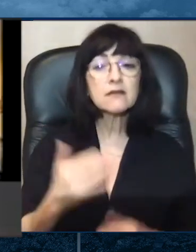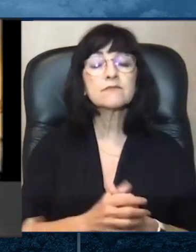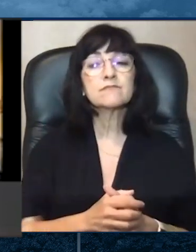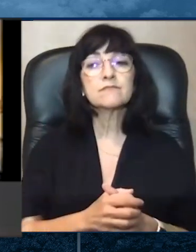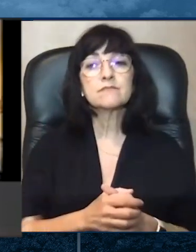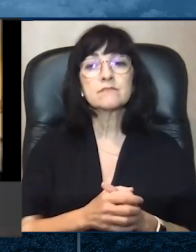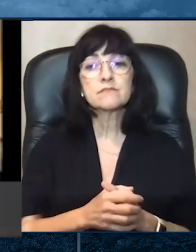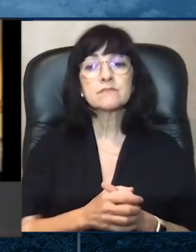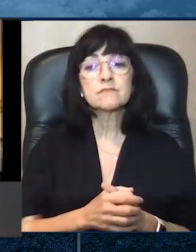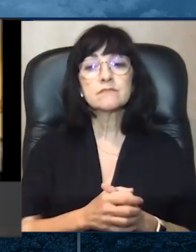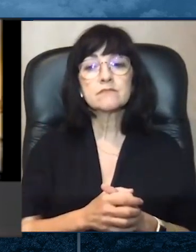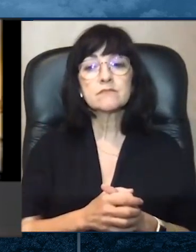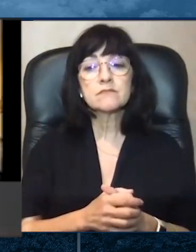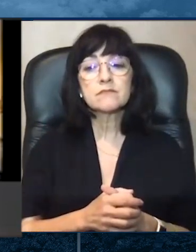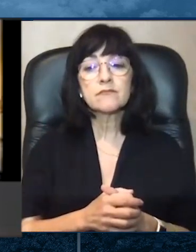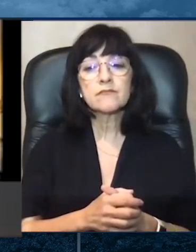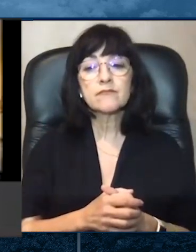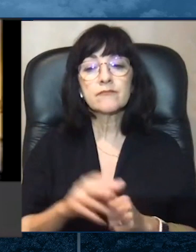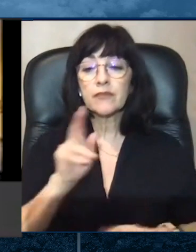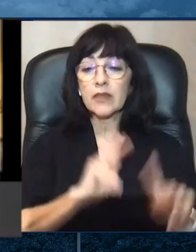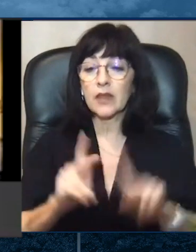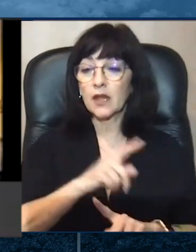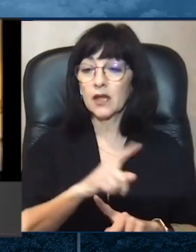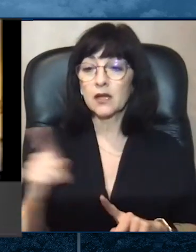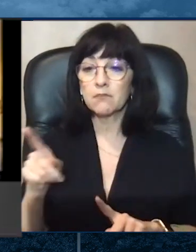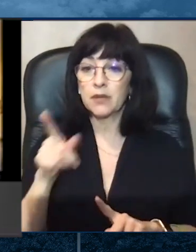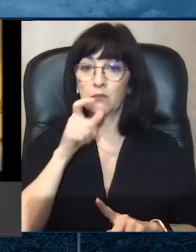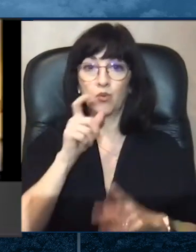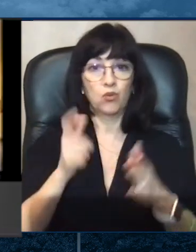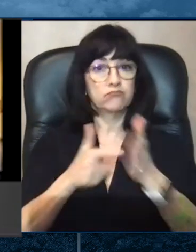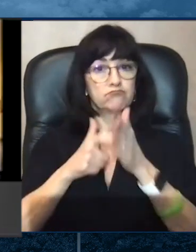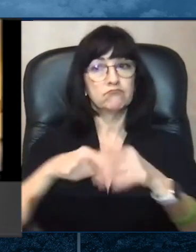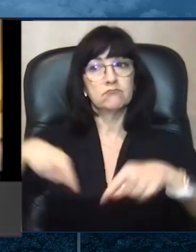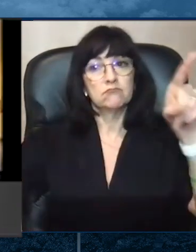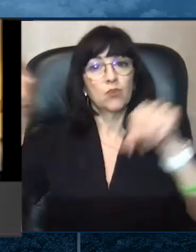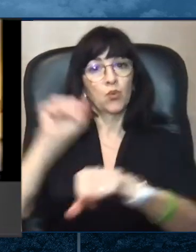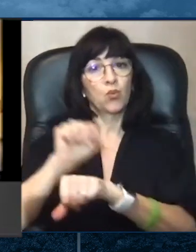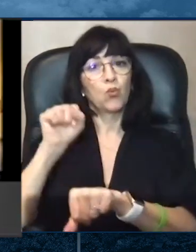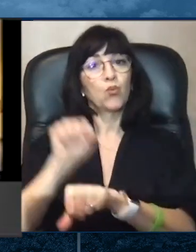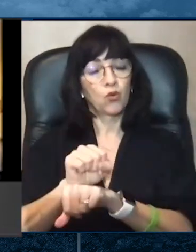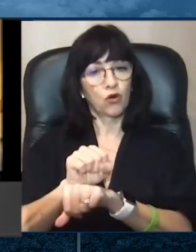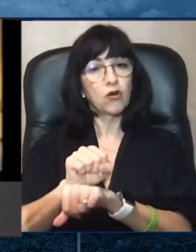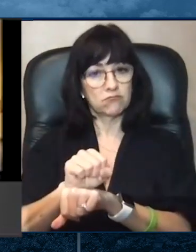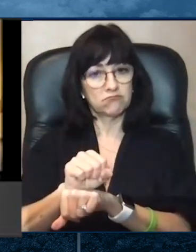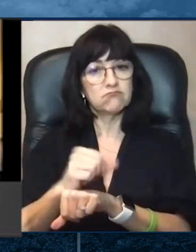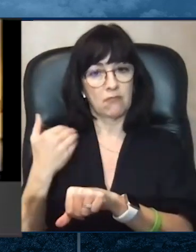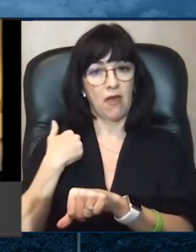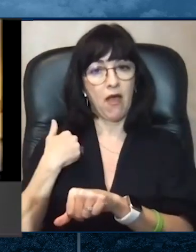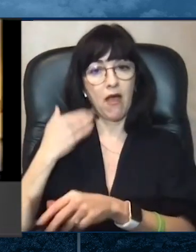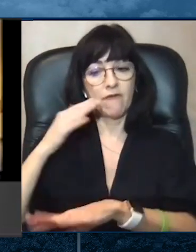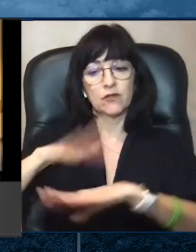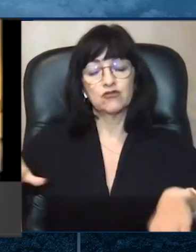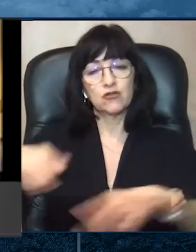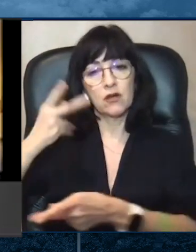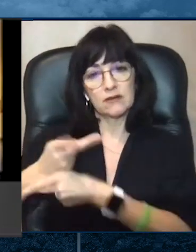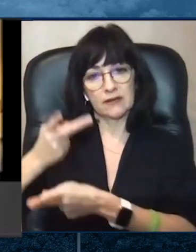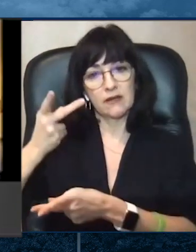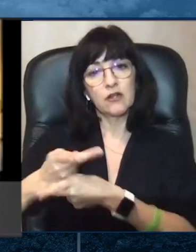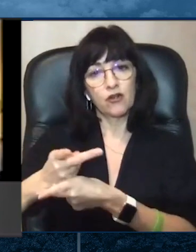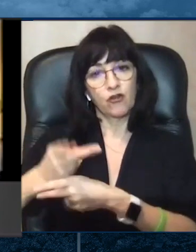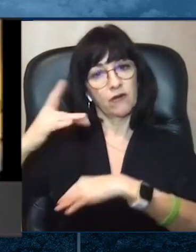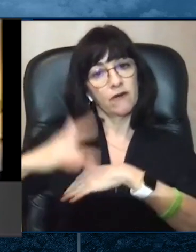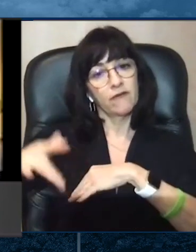Estamos siguiendo todas las preocupaciones de salud y seguridad enviadas por el